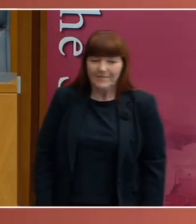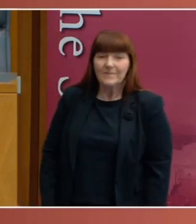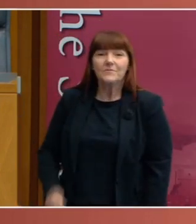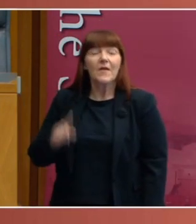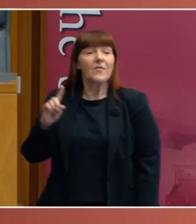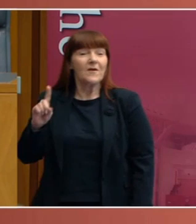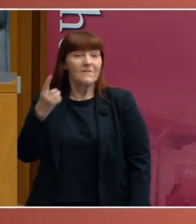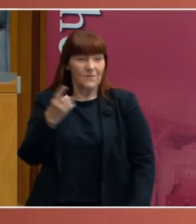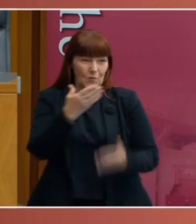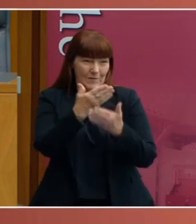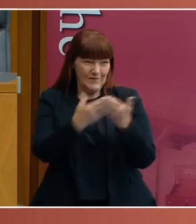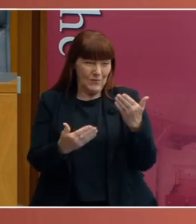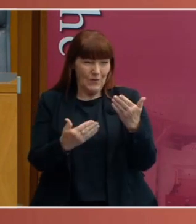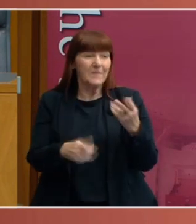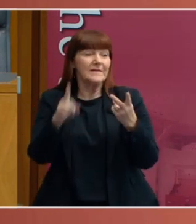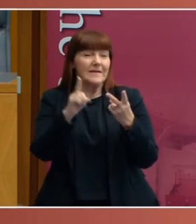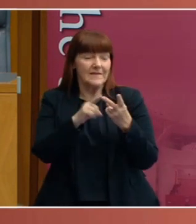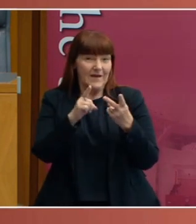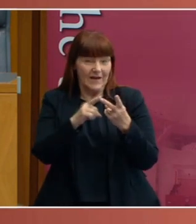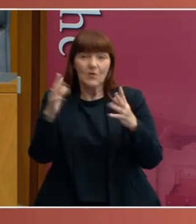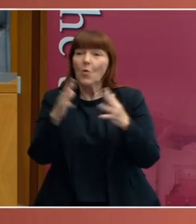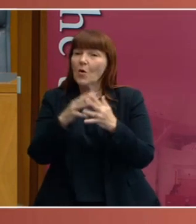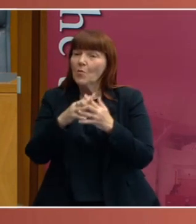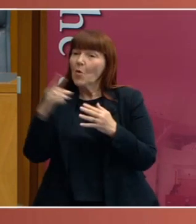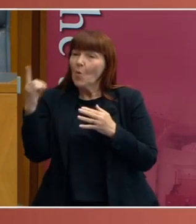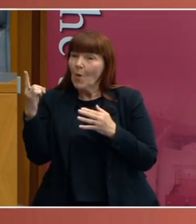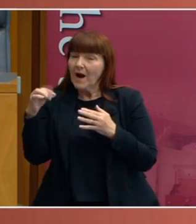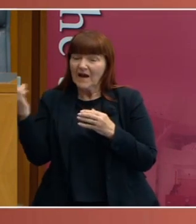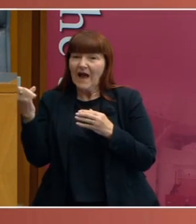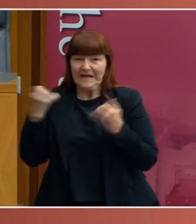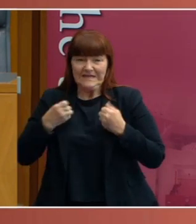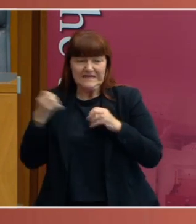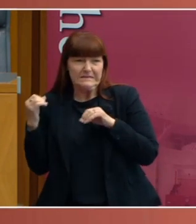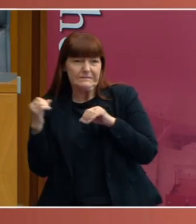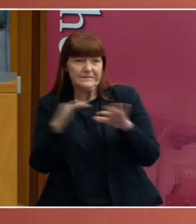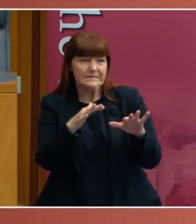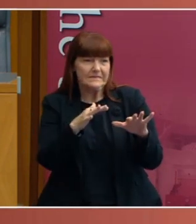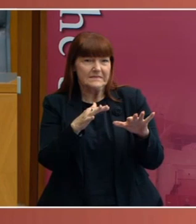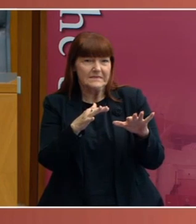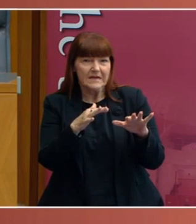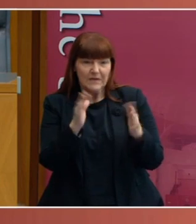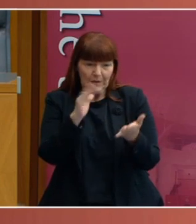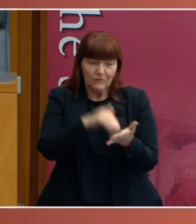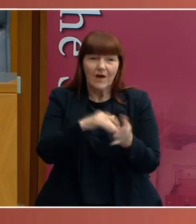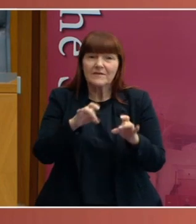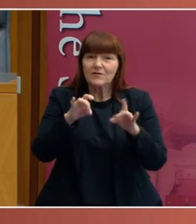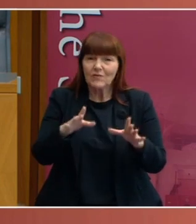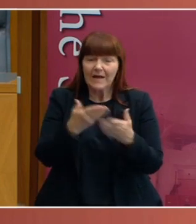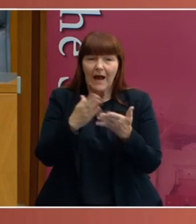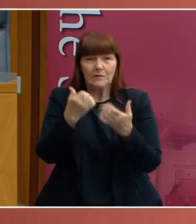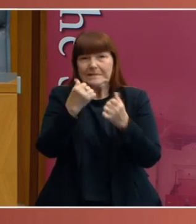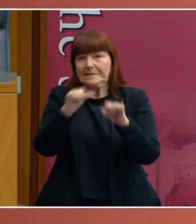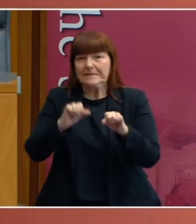was, well, once disease had entered into Australia, there needed to be some way of stopping it spreading throughout the country.